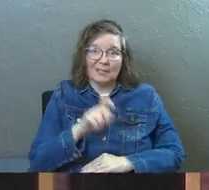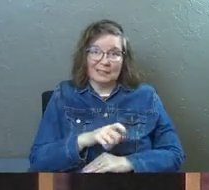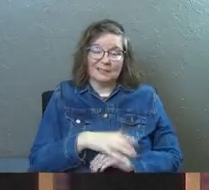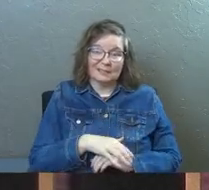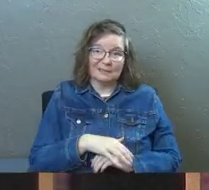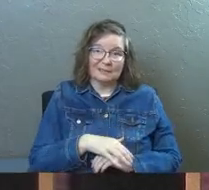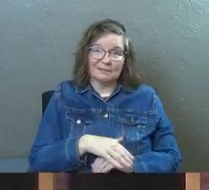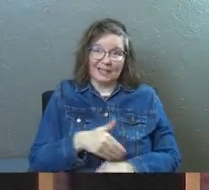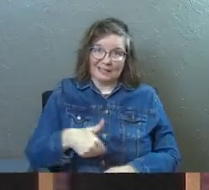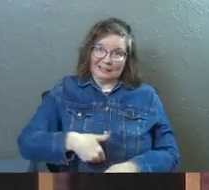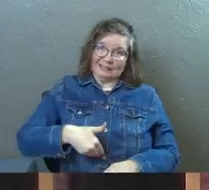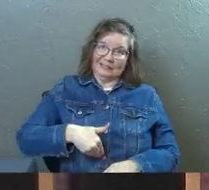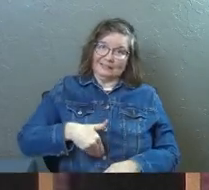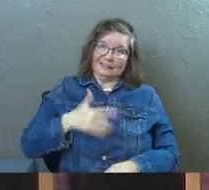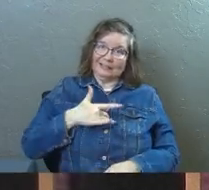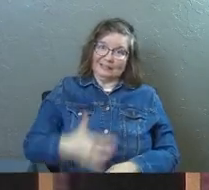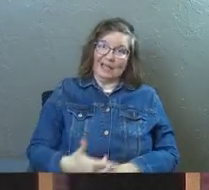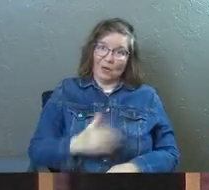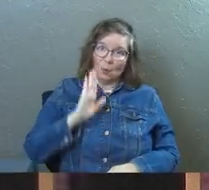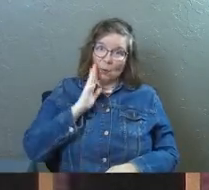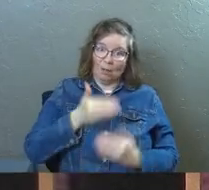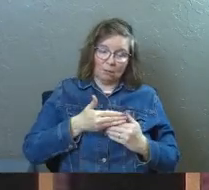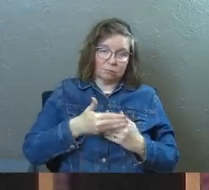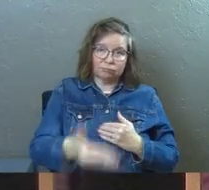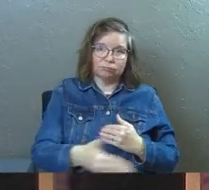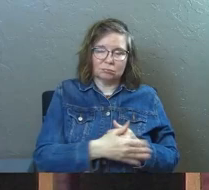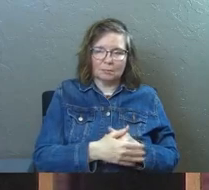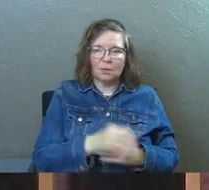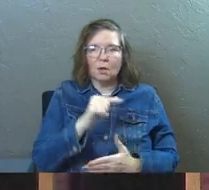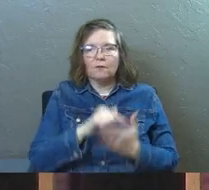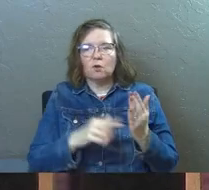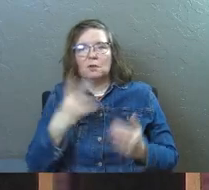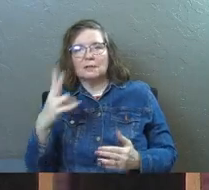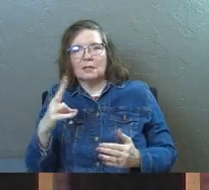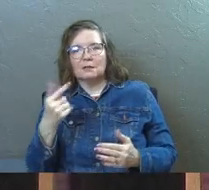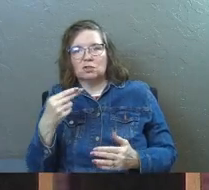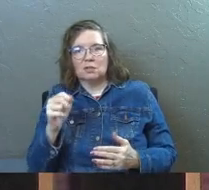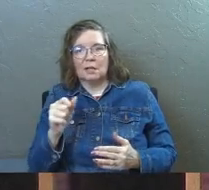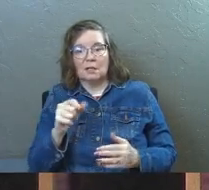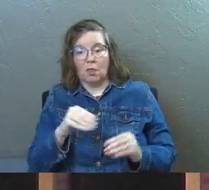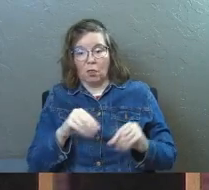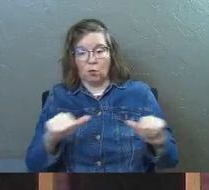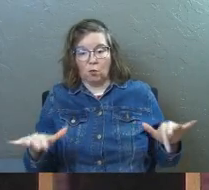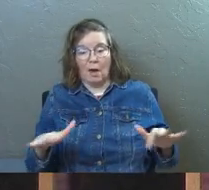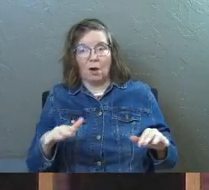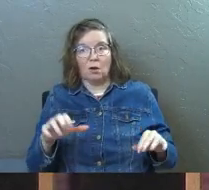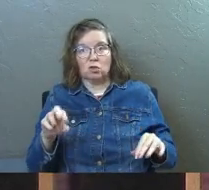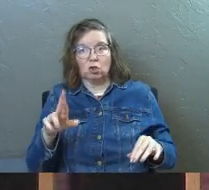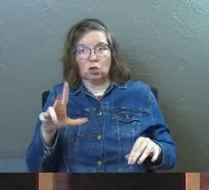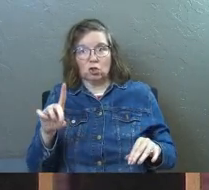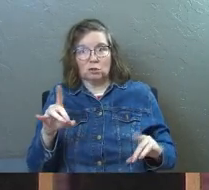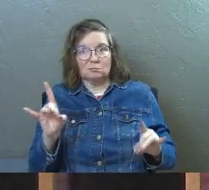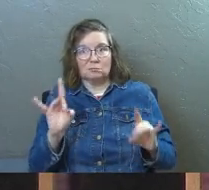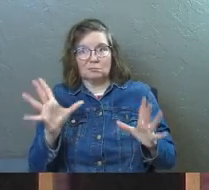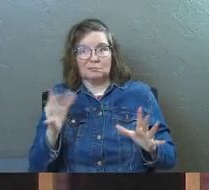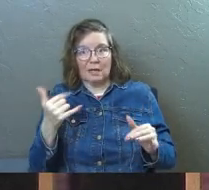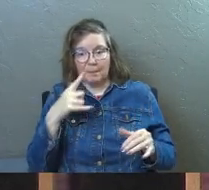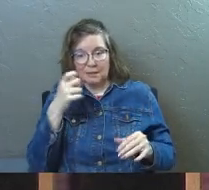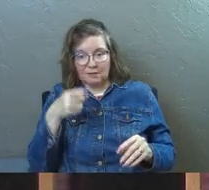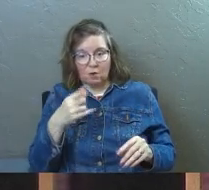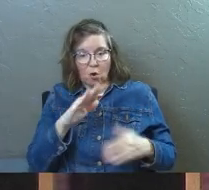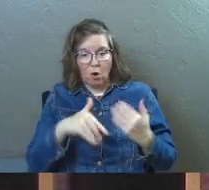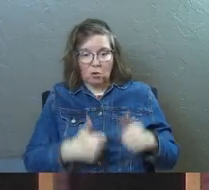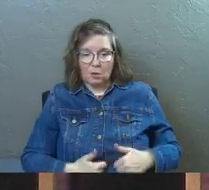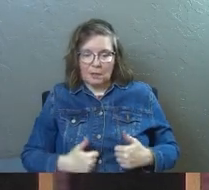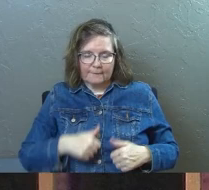deepest needs. Verse 17 in Genesis 3, the ground is cursed because of you. All your life, you will struggle to